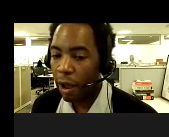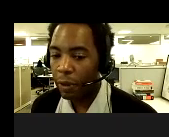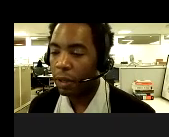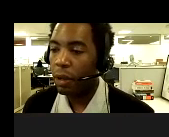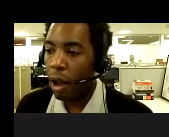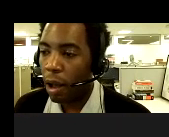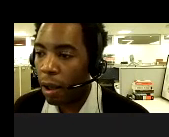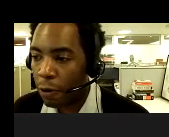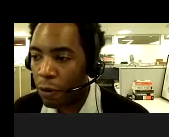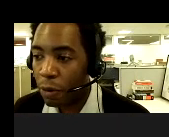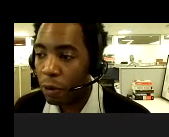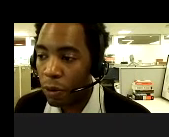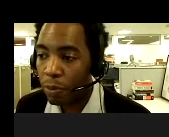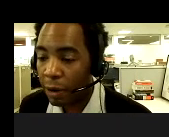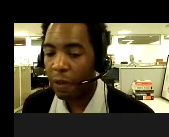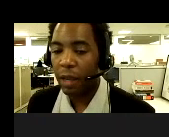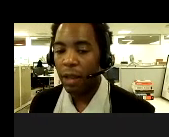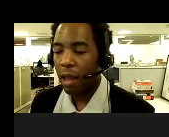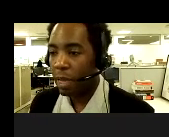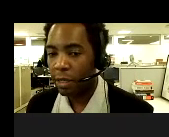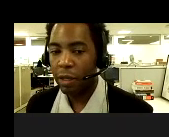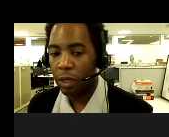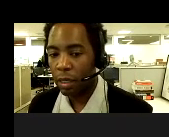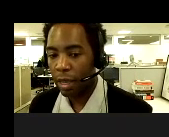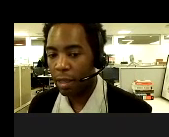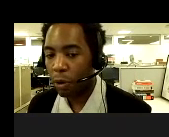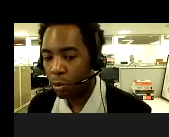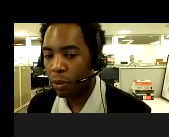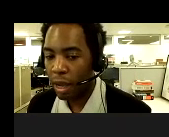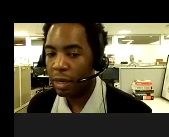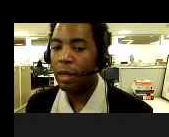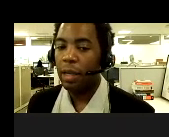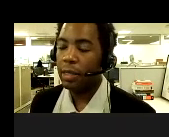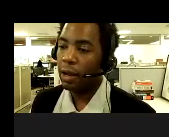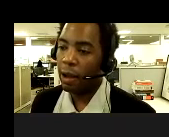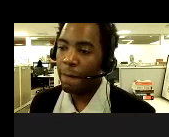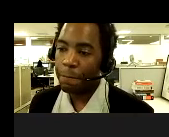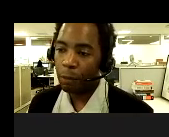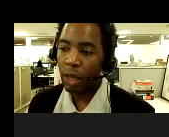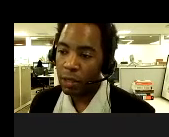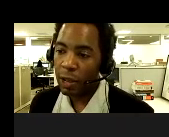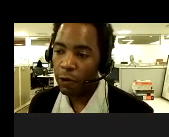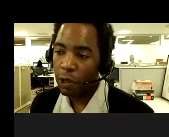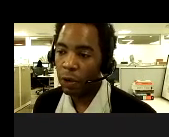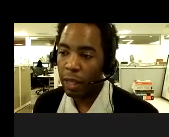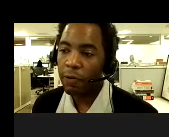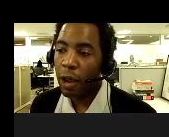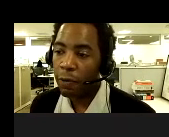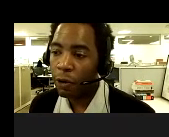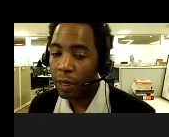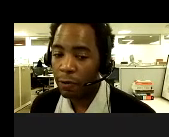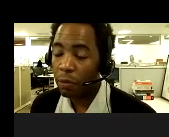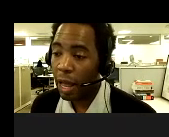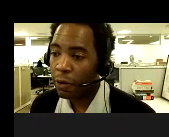demographic, uh, who would, who would benefit. And basically we see that the purple line is, um, extends out further than the gray line